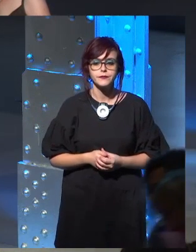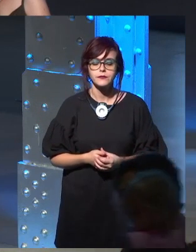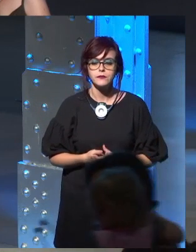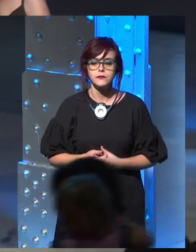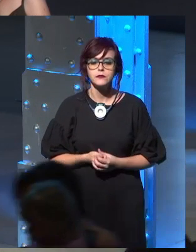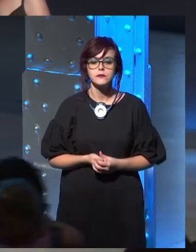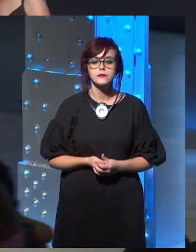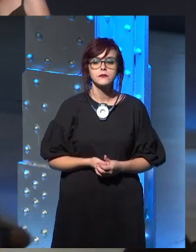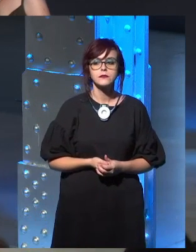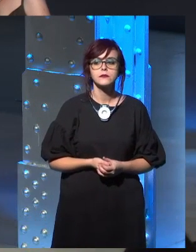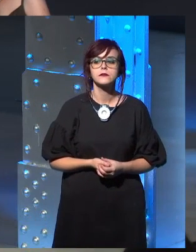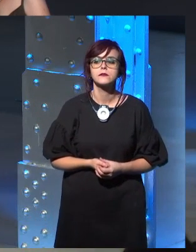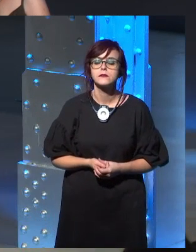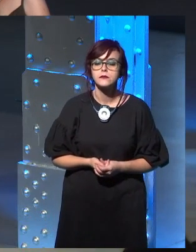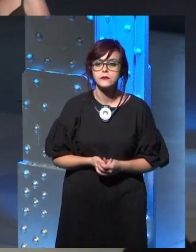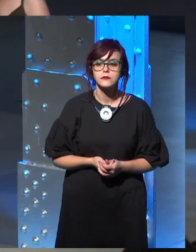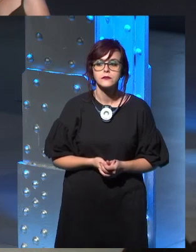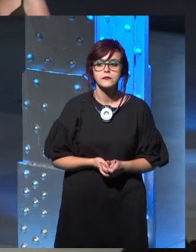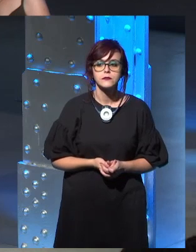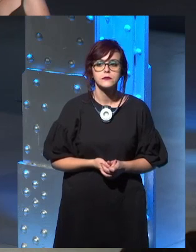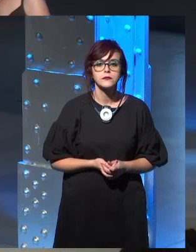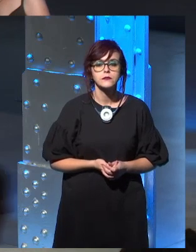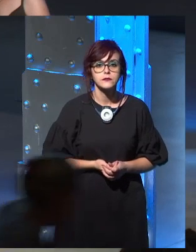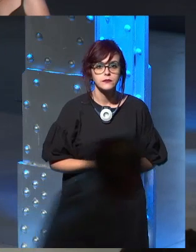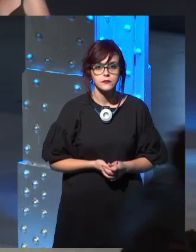of what's going to happen afterwards in the books or what?